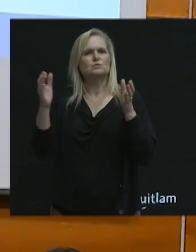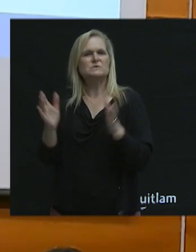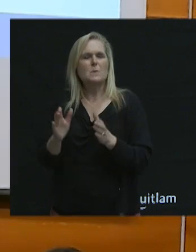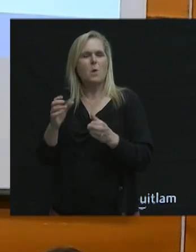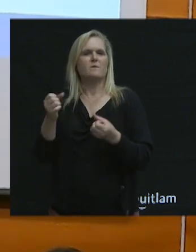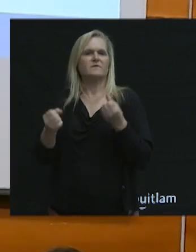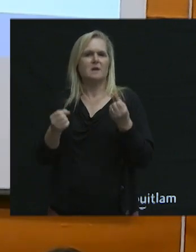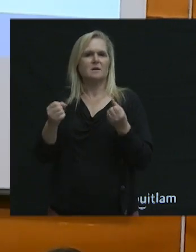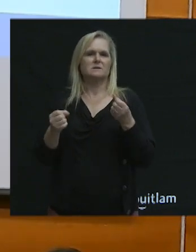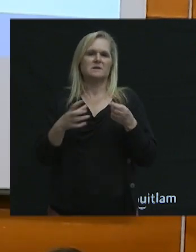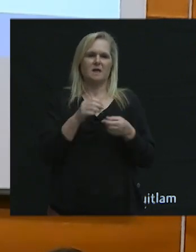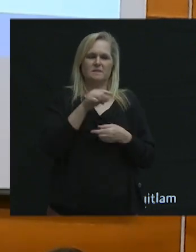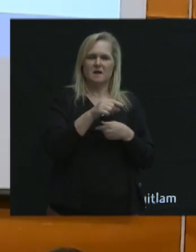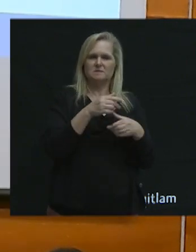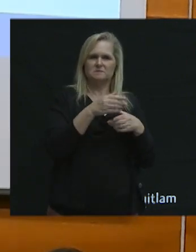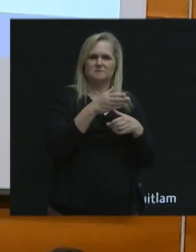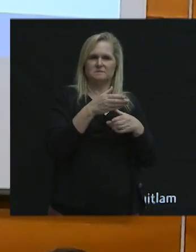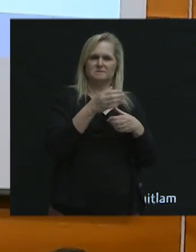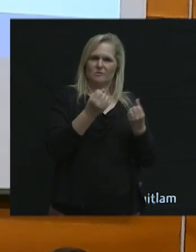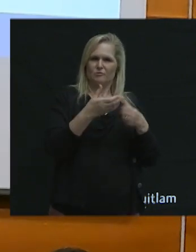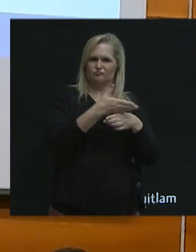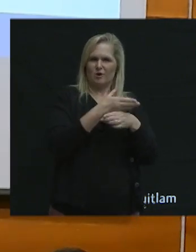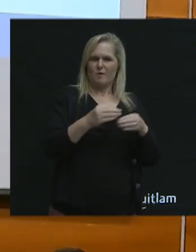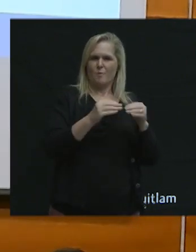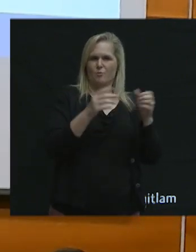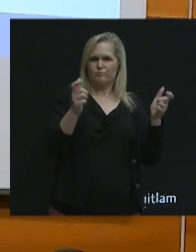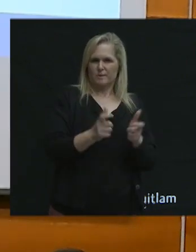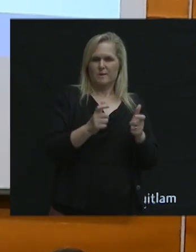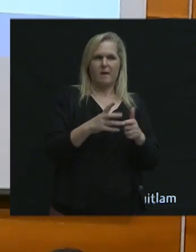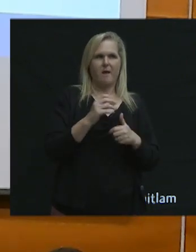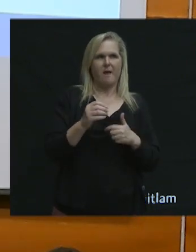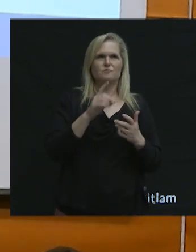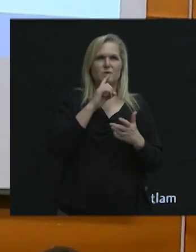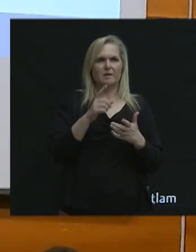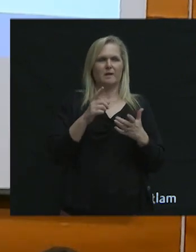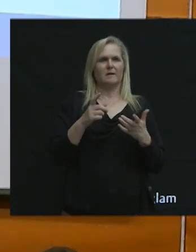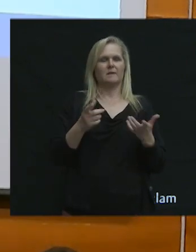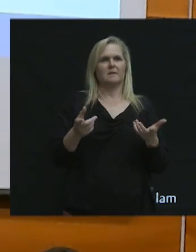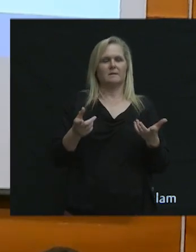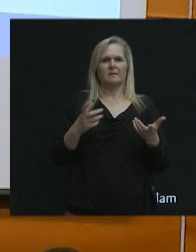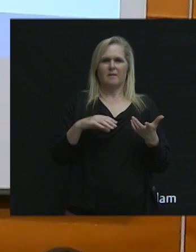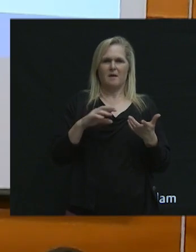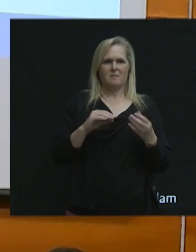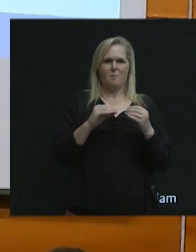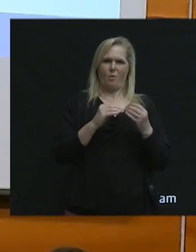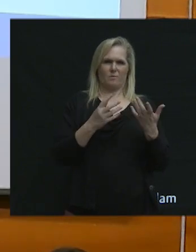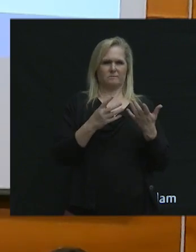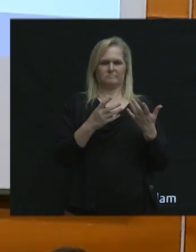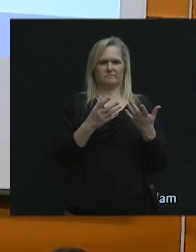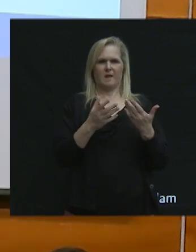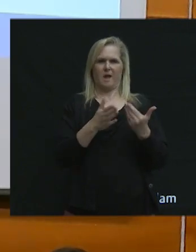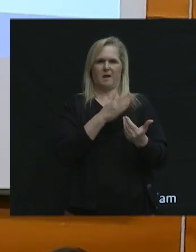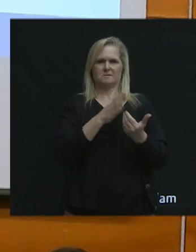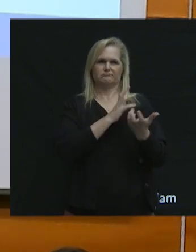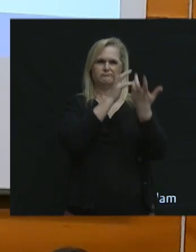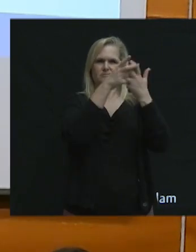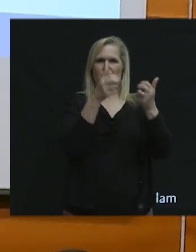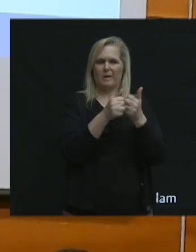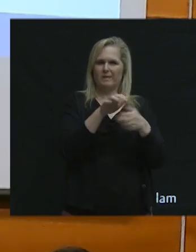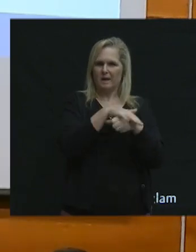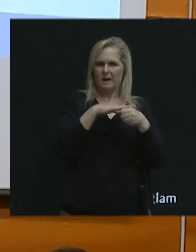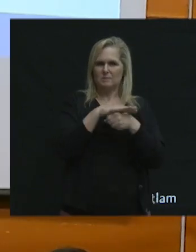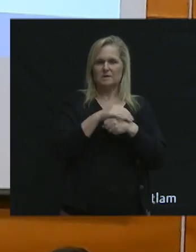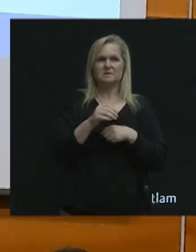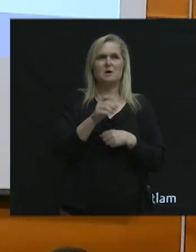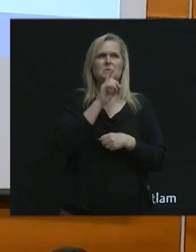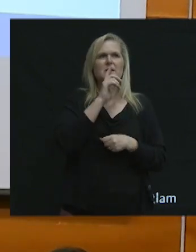and useful for neighborhoods for the last mile, essentially. So I think that's a